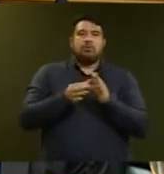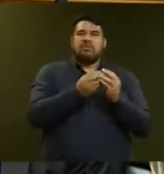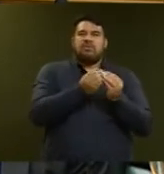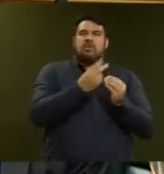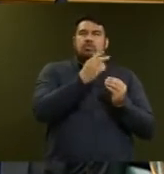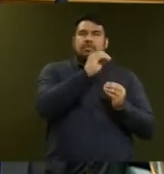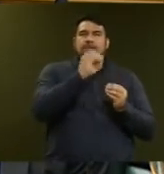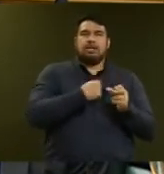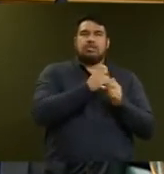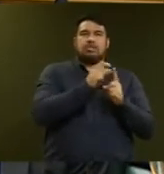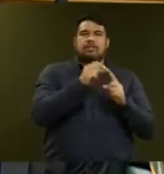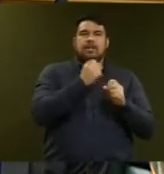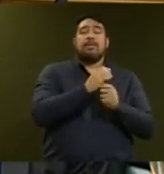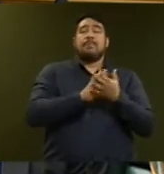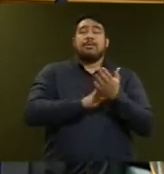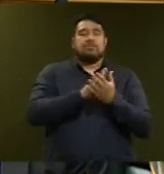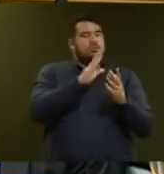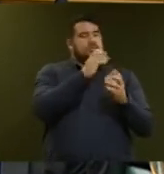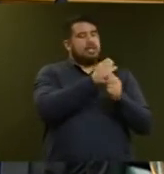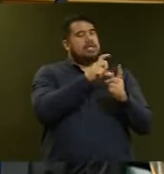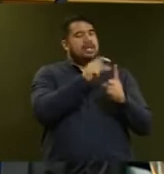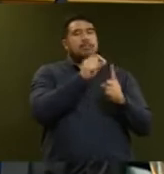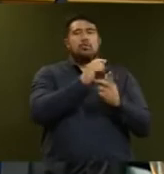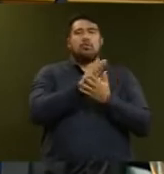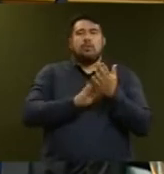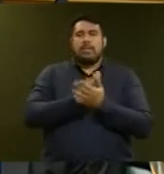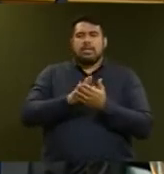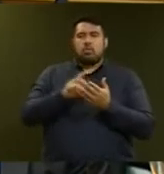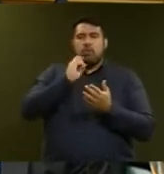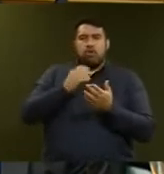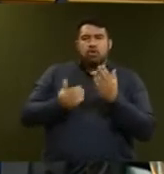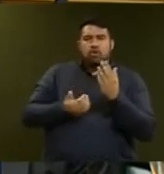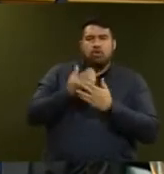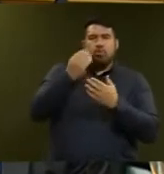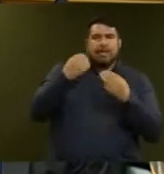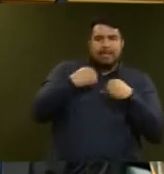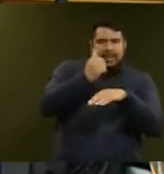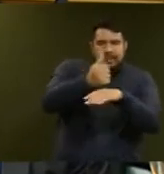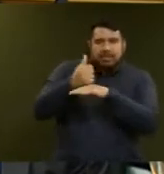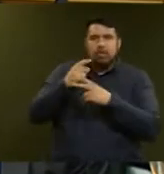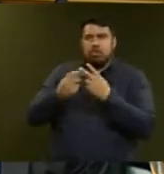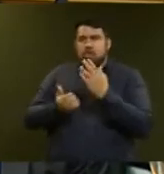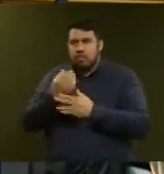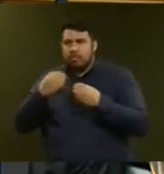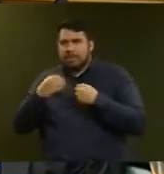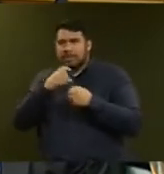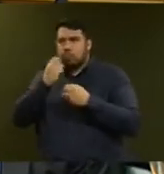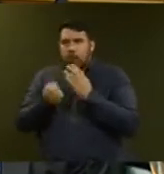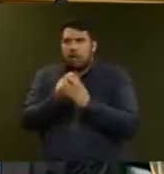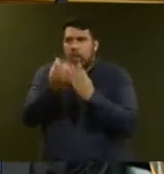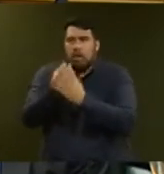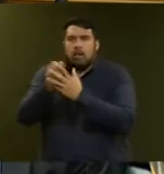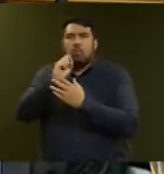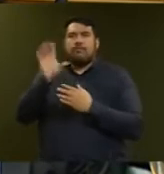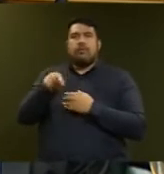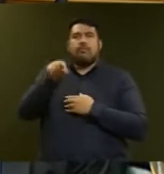diversification of the economy by encouraging new industries and companies, new jobs and new ways of doing business. Based